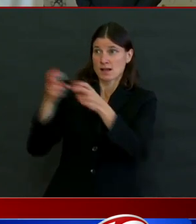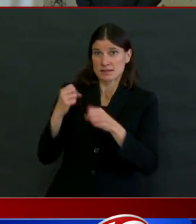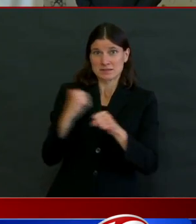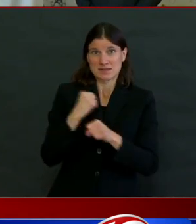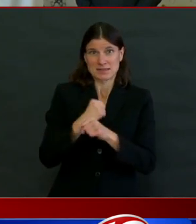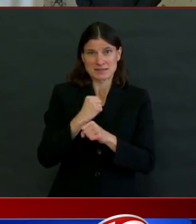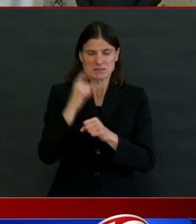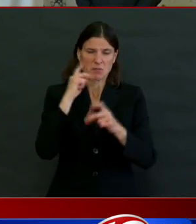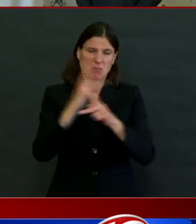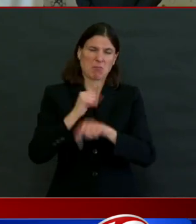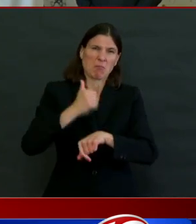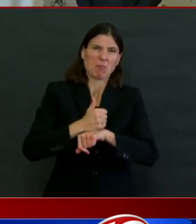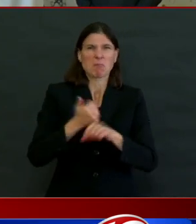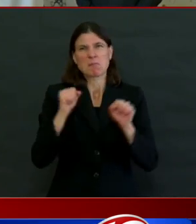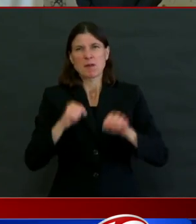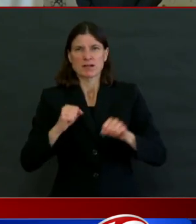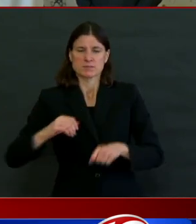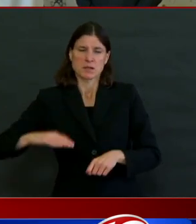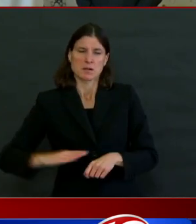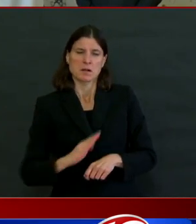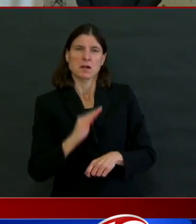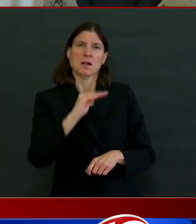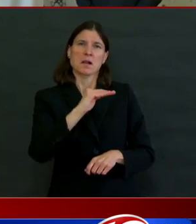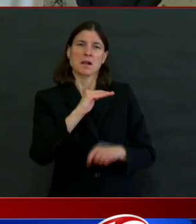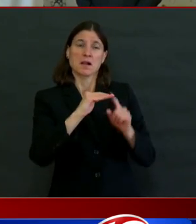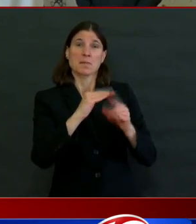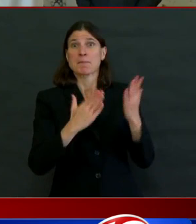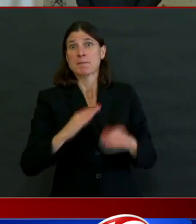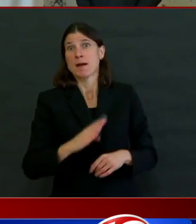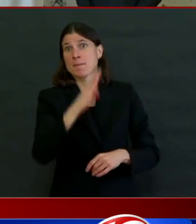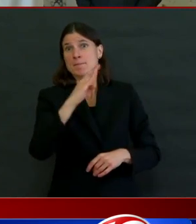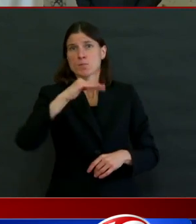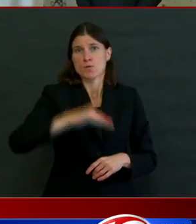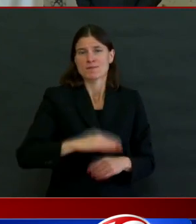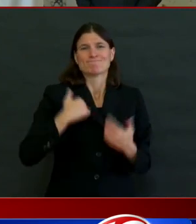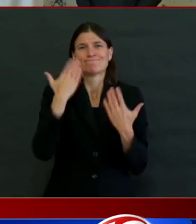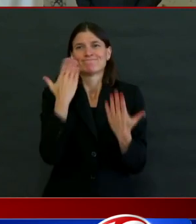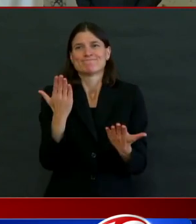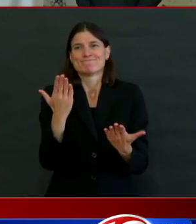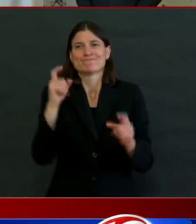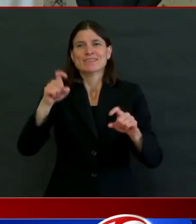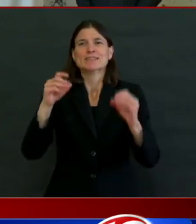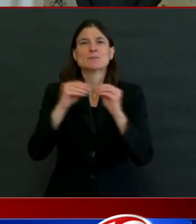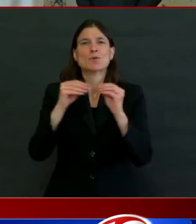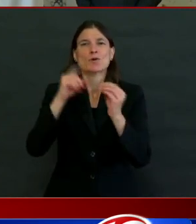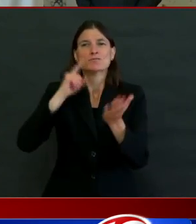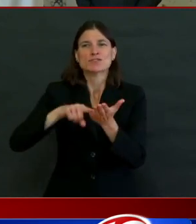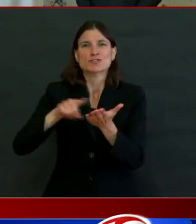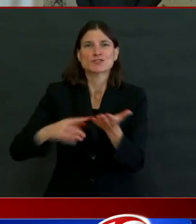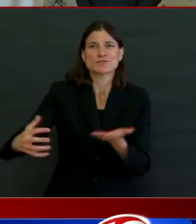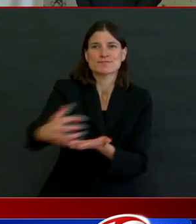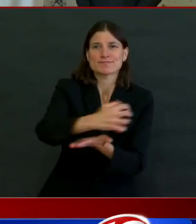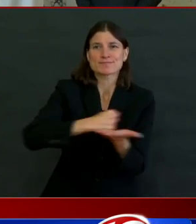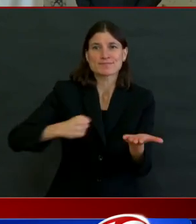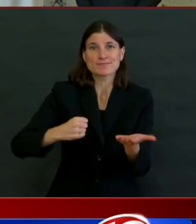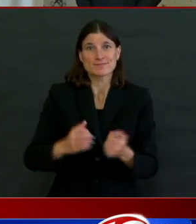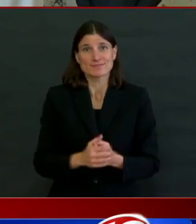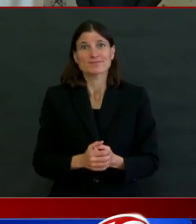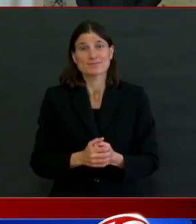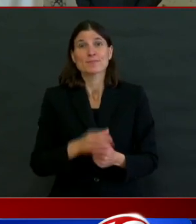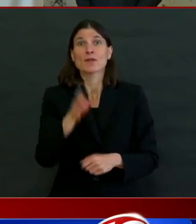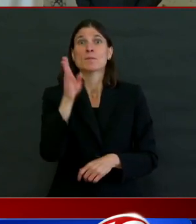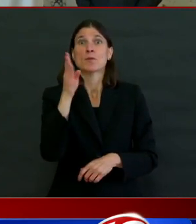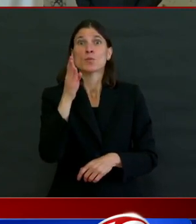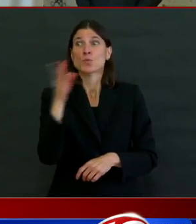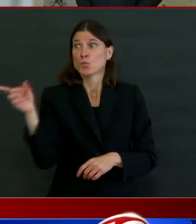The blue line is one I think we can beat. Let's beat the blue line by continuing with our social distancing. So on or about May 8th, we can start,